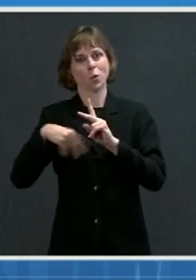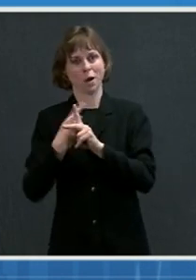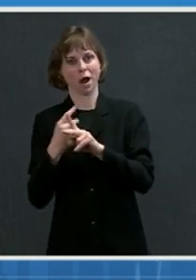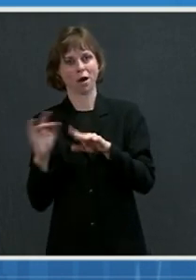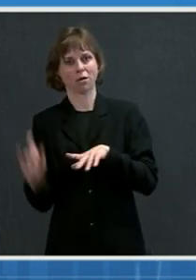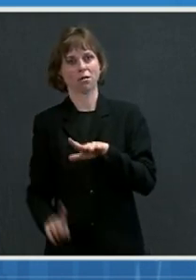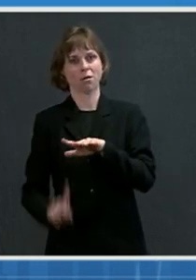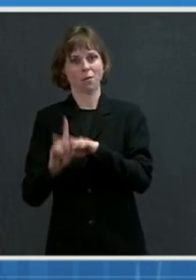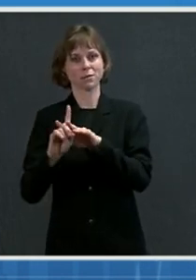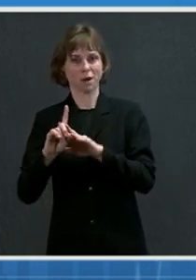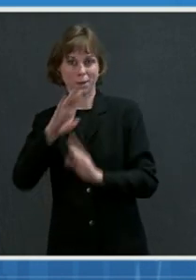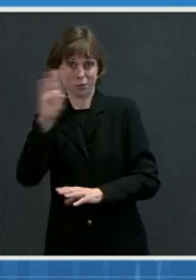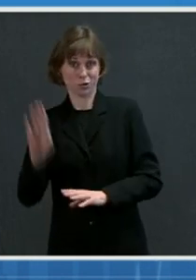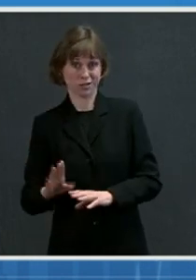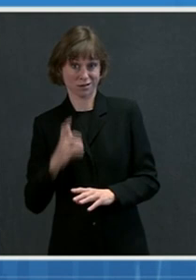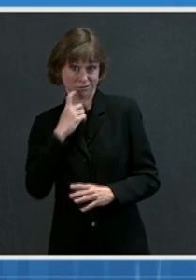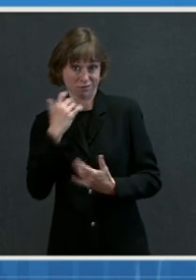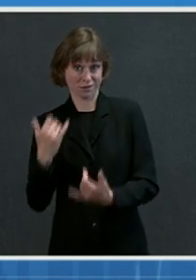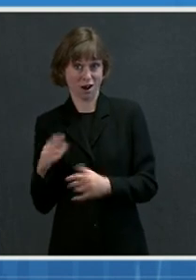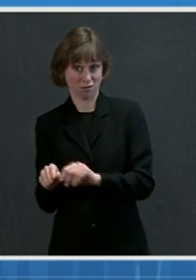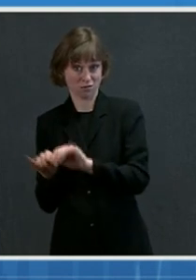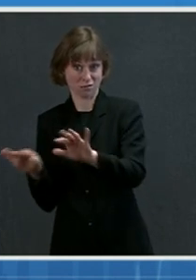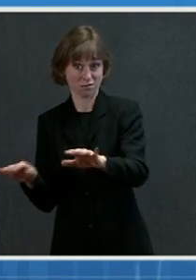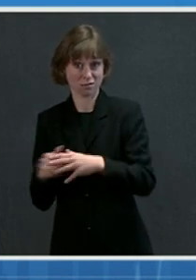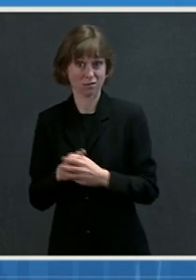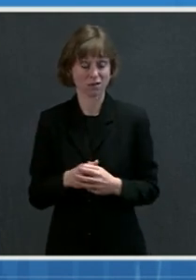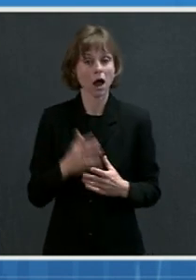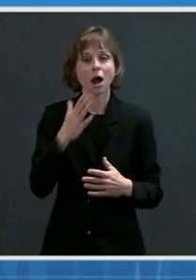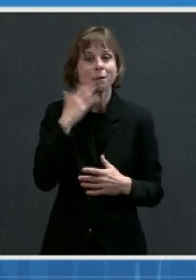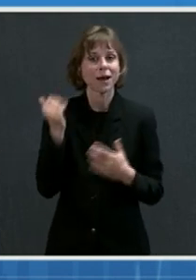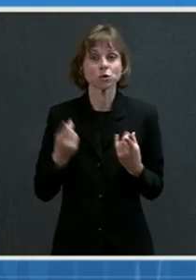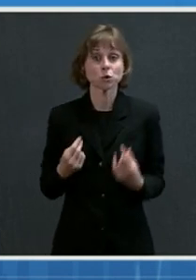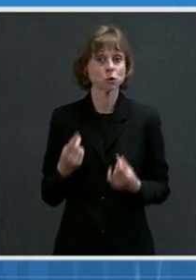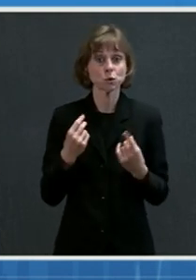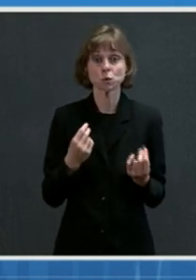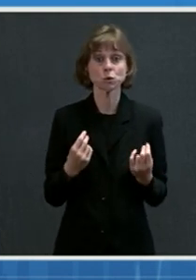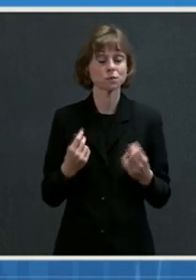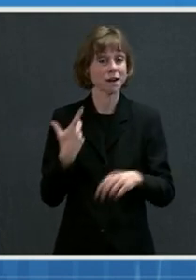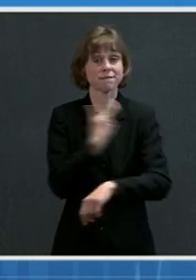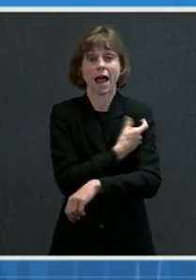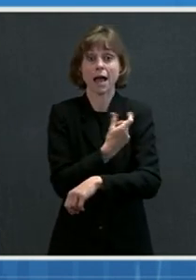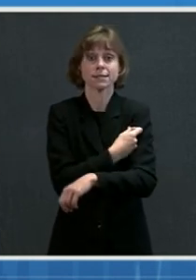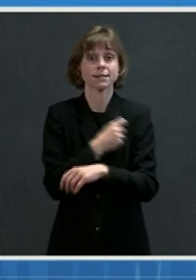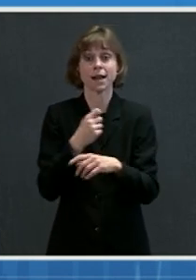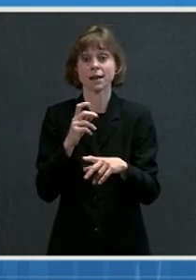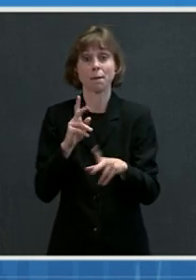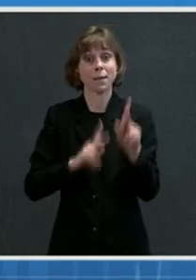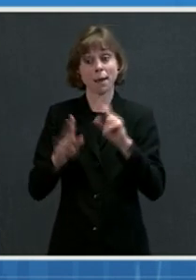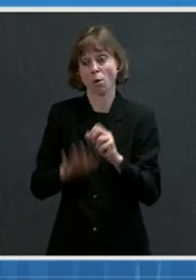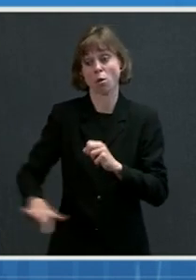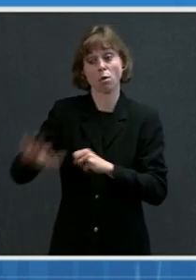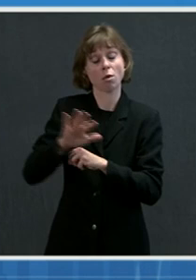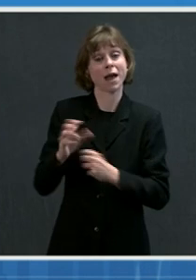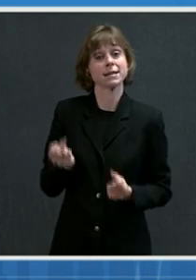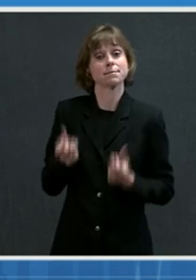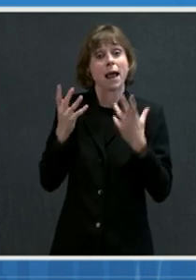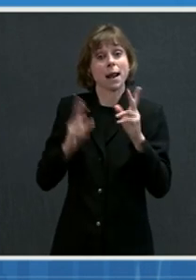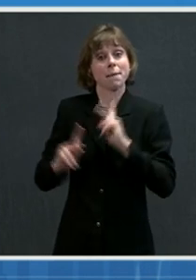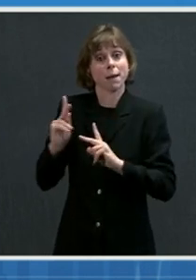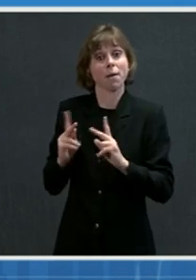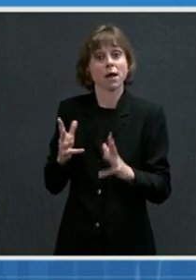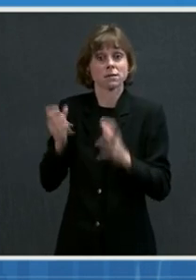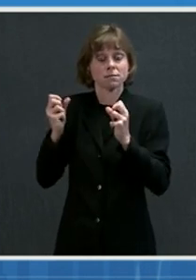The best thing one can do is to get people vaccinated as quickly as possible and as many people as